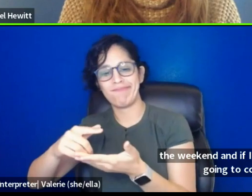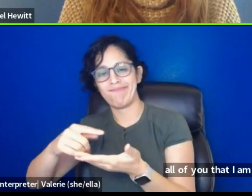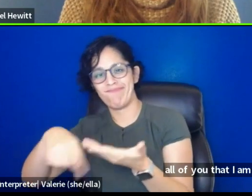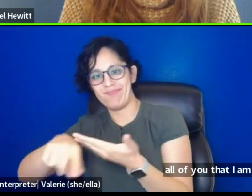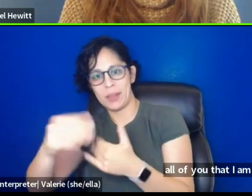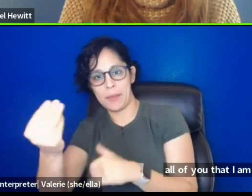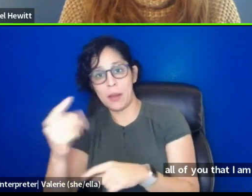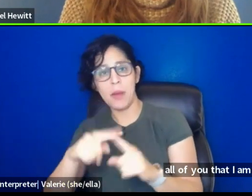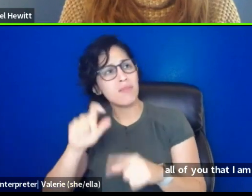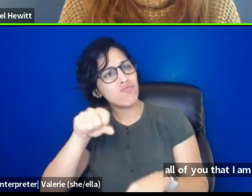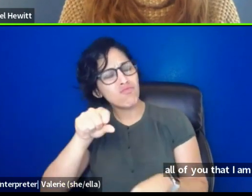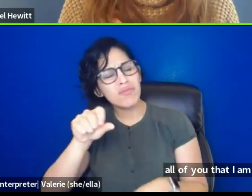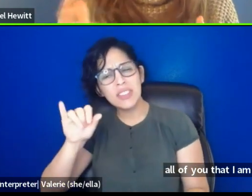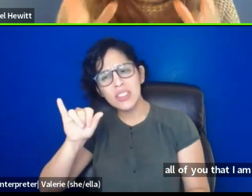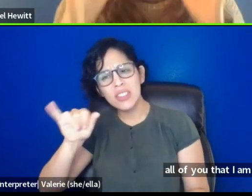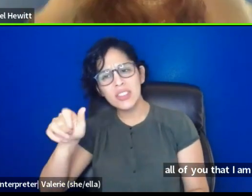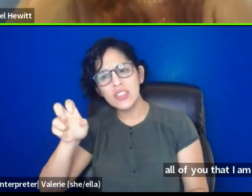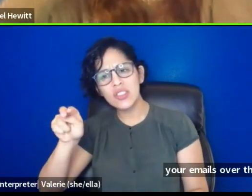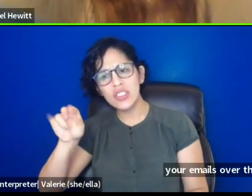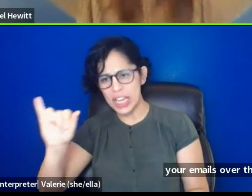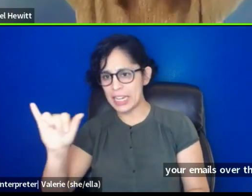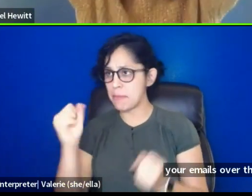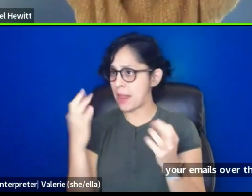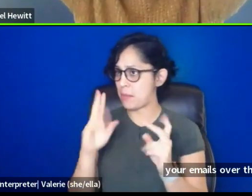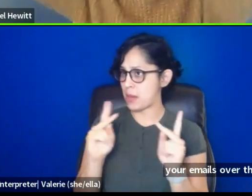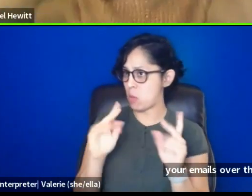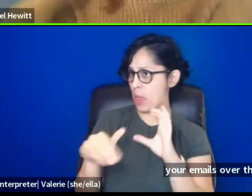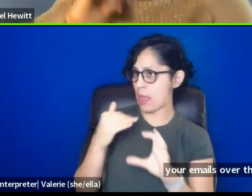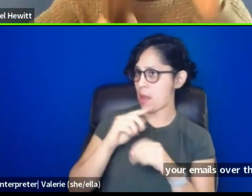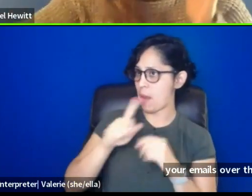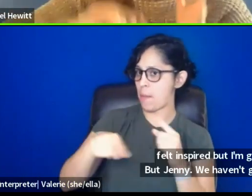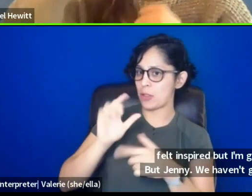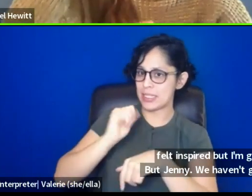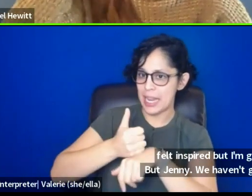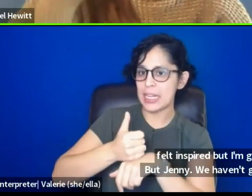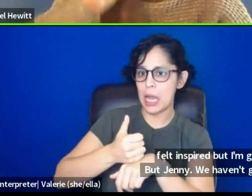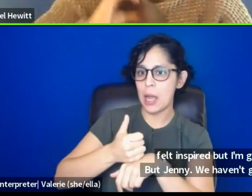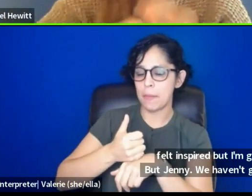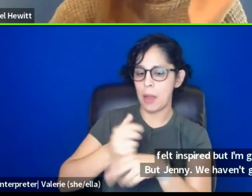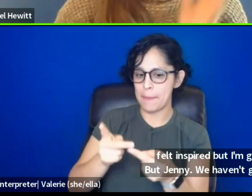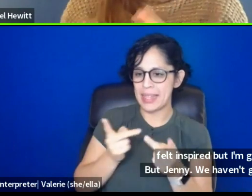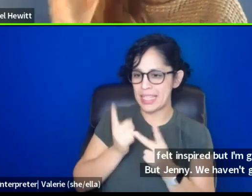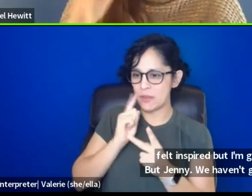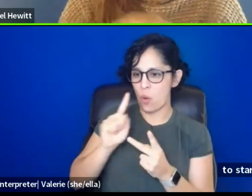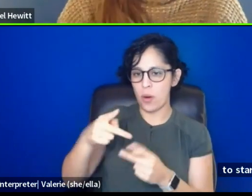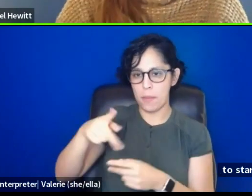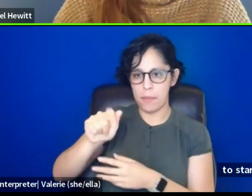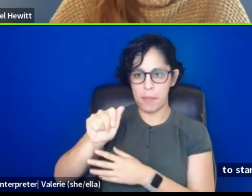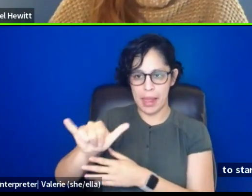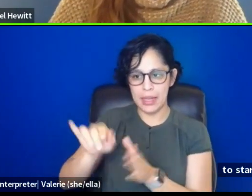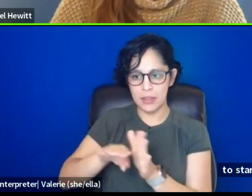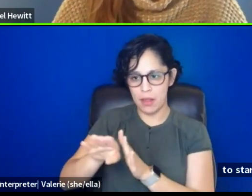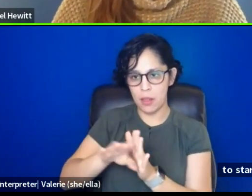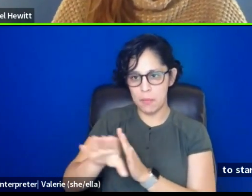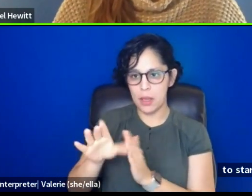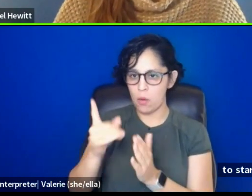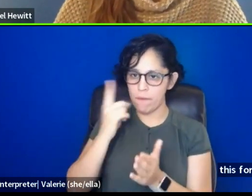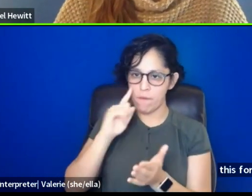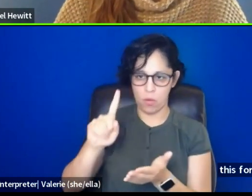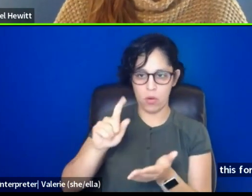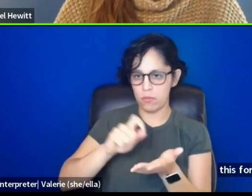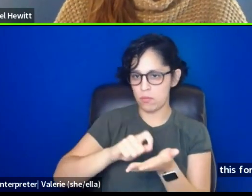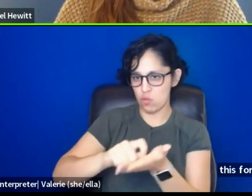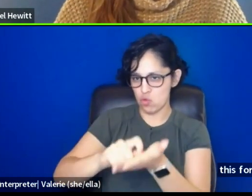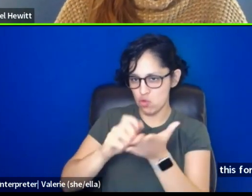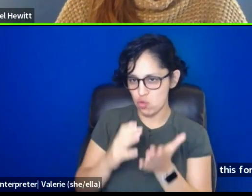from folks who, um, want to start creating spaces like this for play development, uh, you know, whether for justice for writers or things like that. Um,